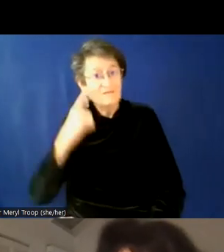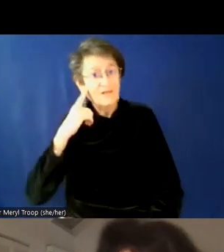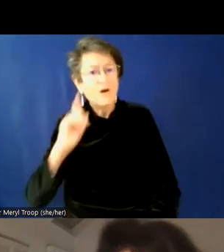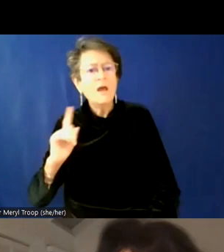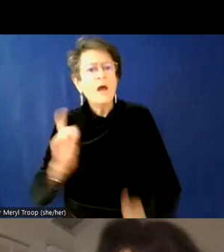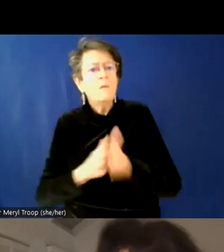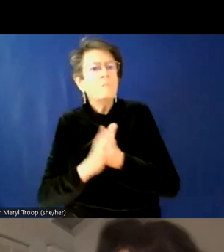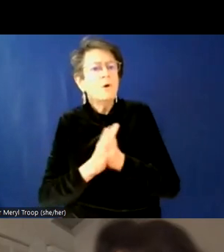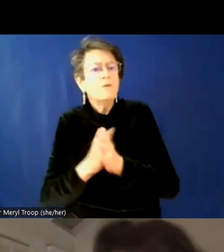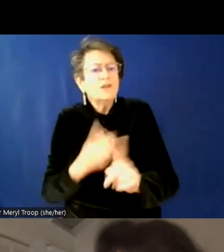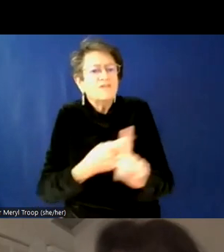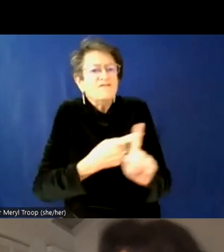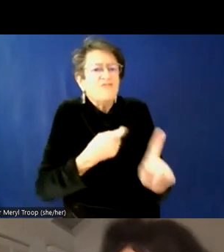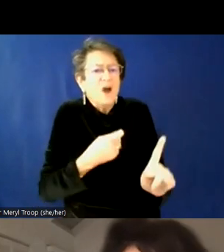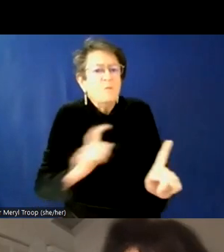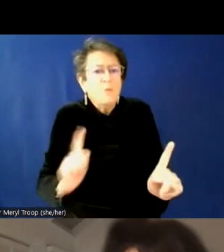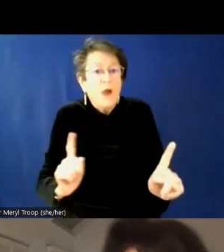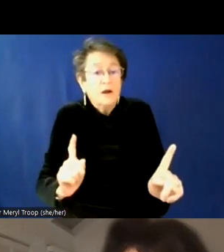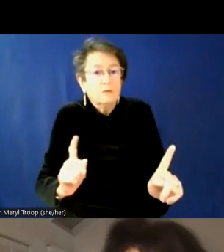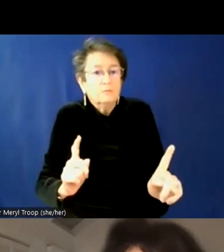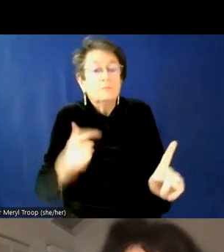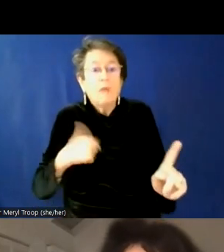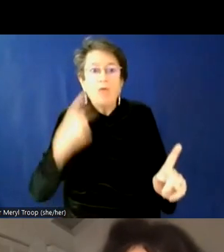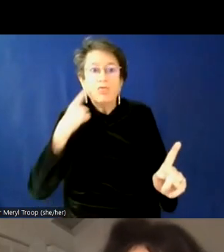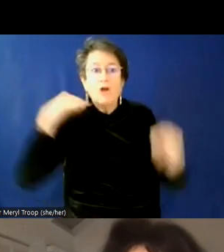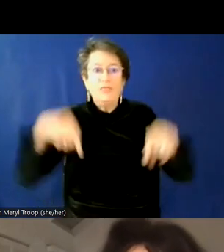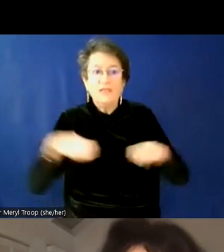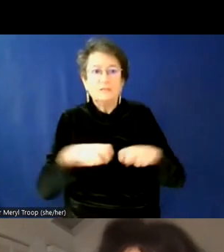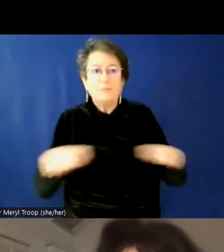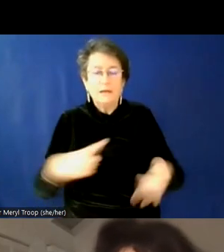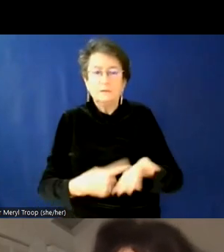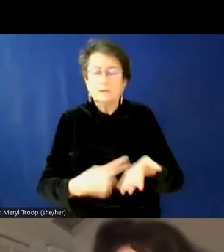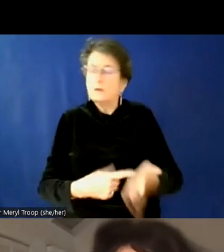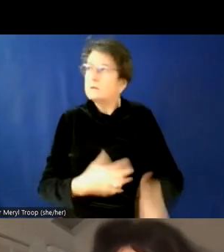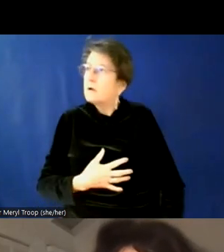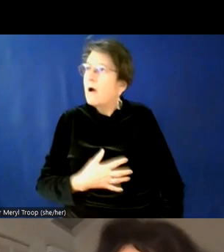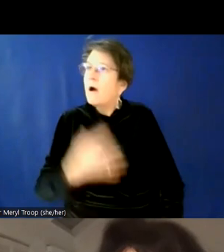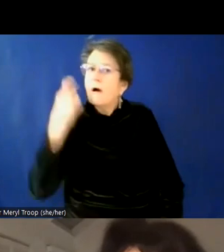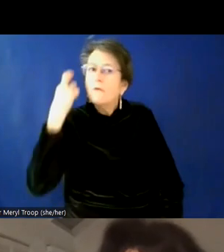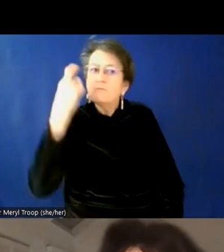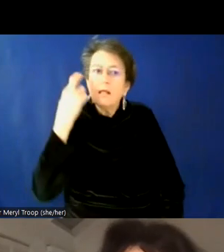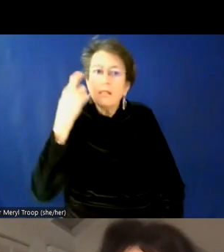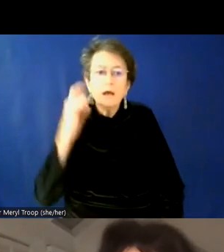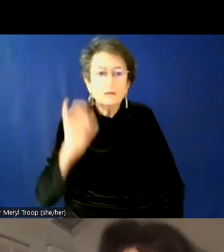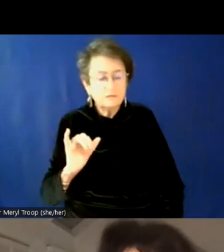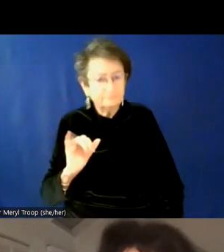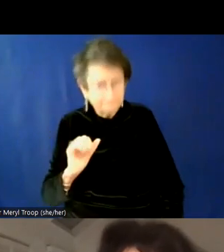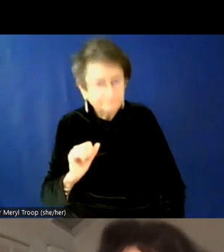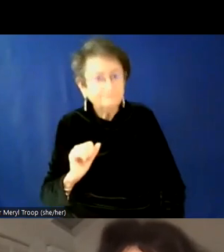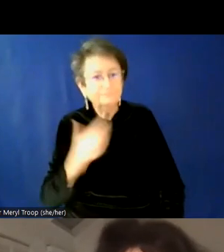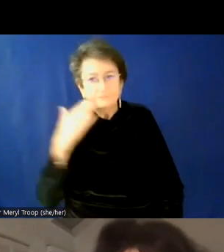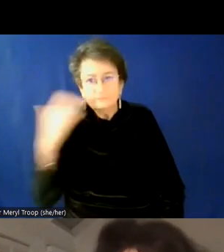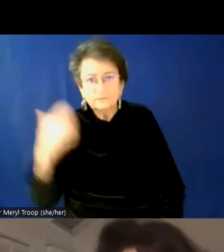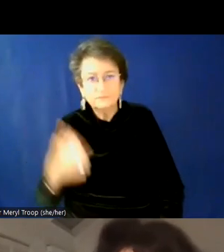came from until I, I thought about this panel discussion and, you know, I would say more broadly, um,